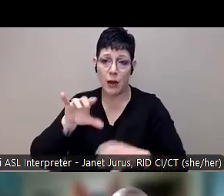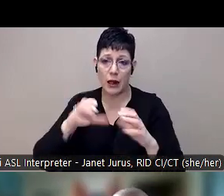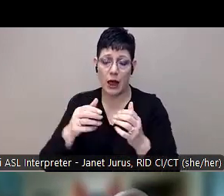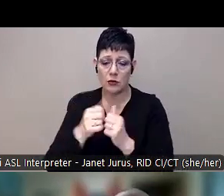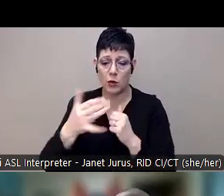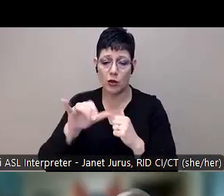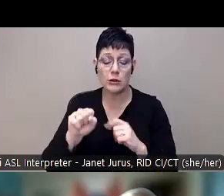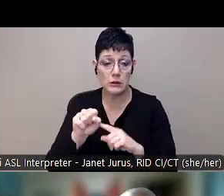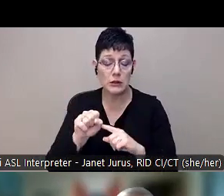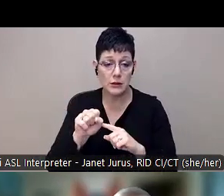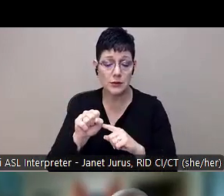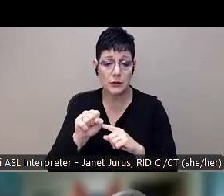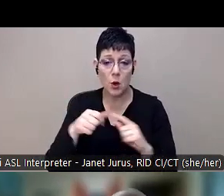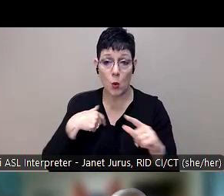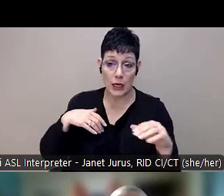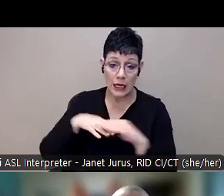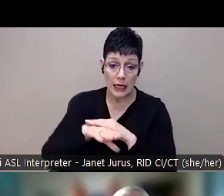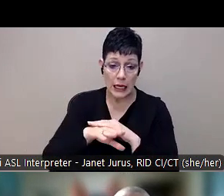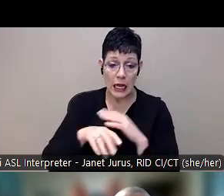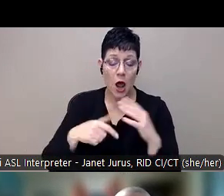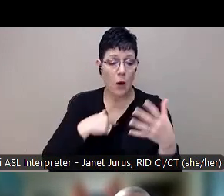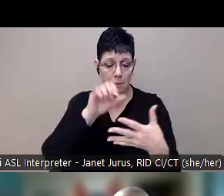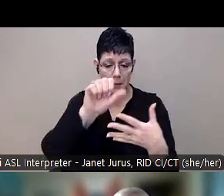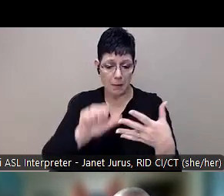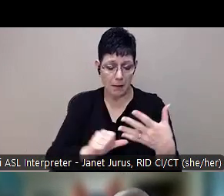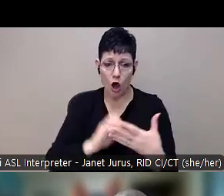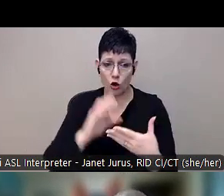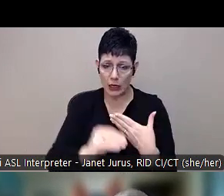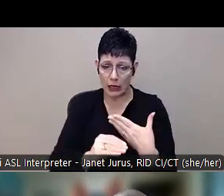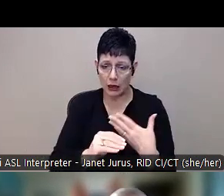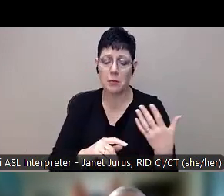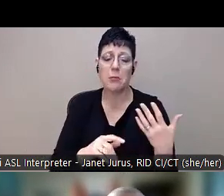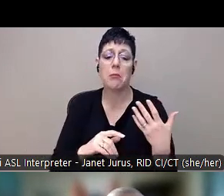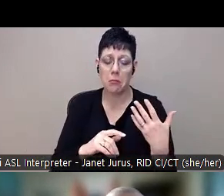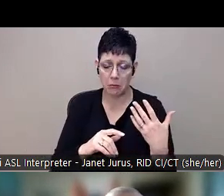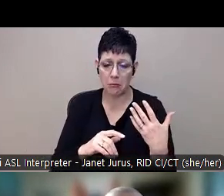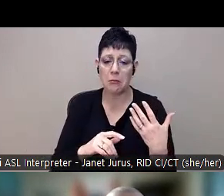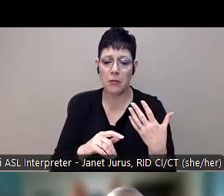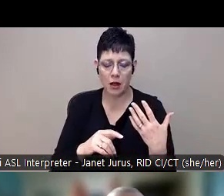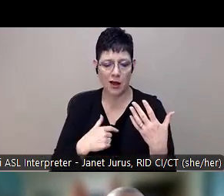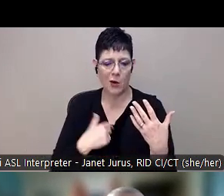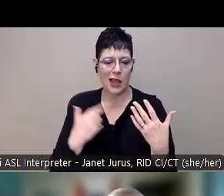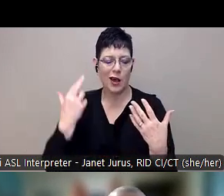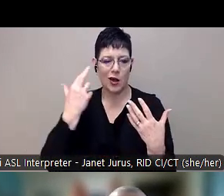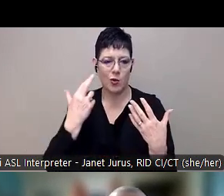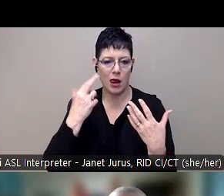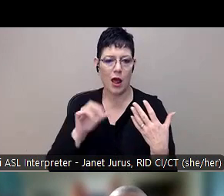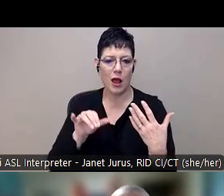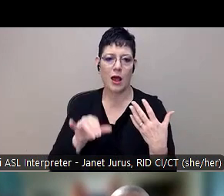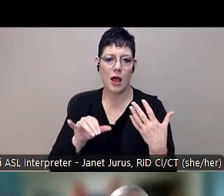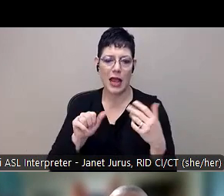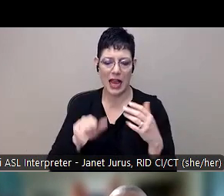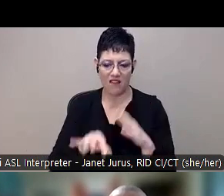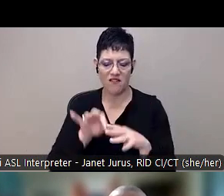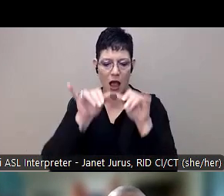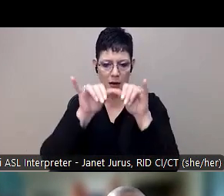Um, and so we go in there and we run through the curriculum. We do all these things. And we, again, have found, um, measured statistics